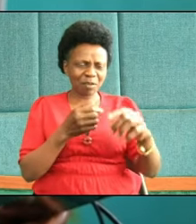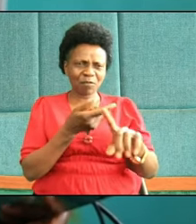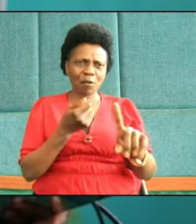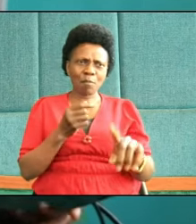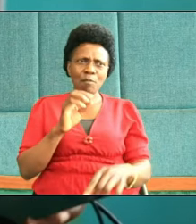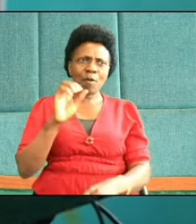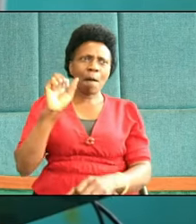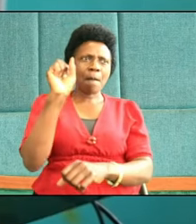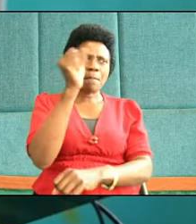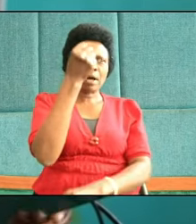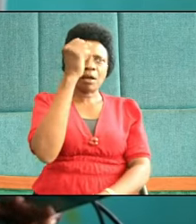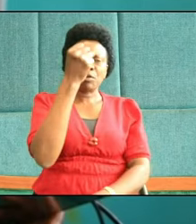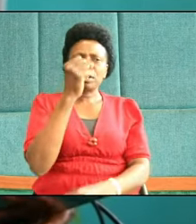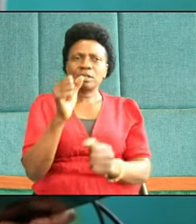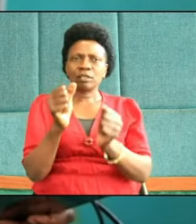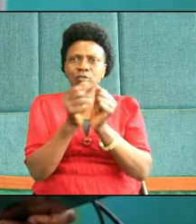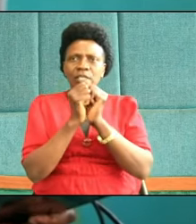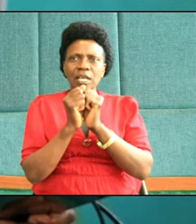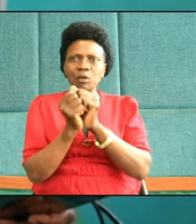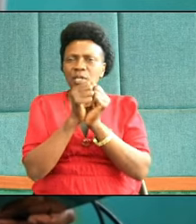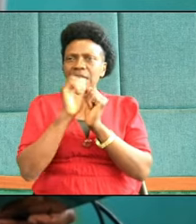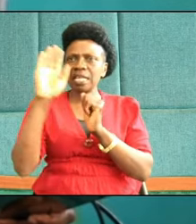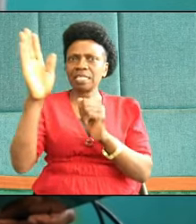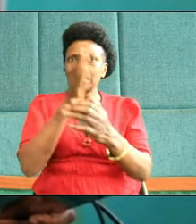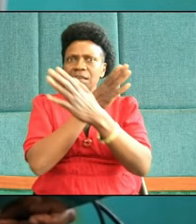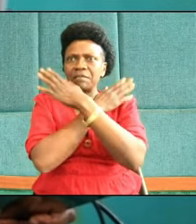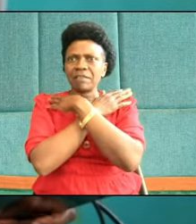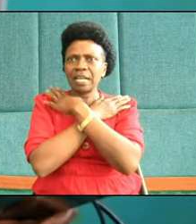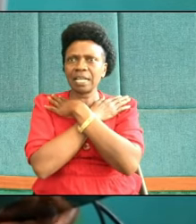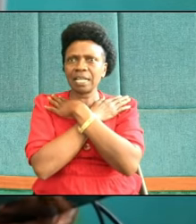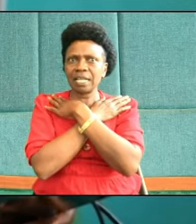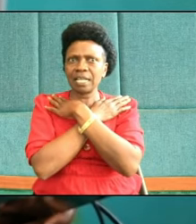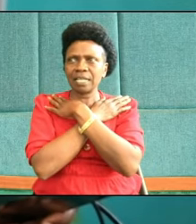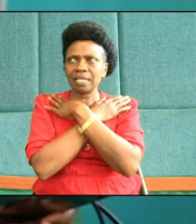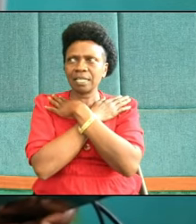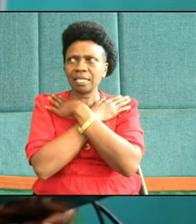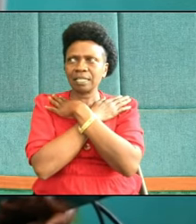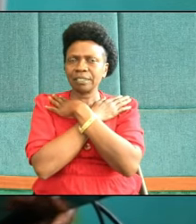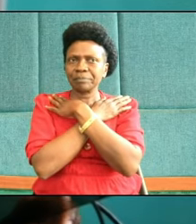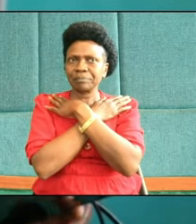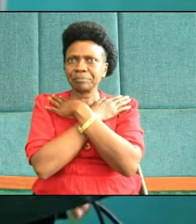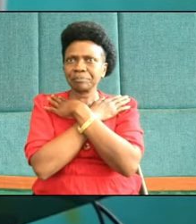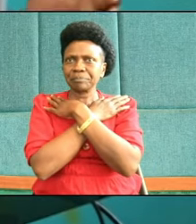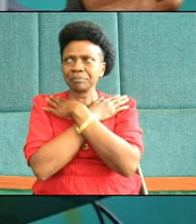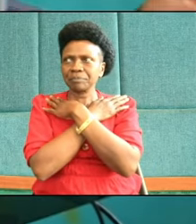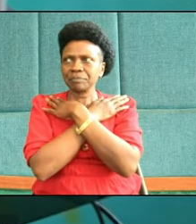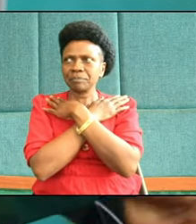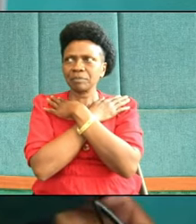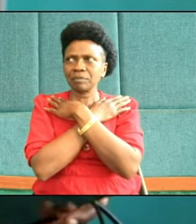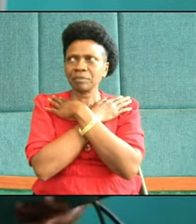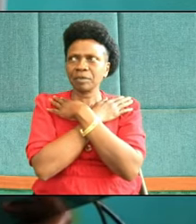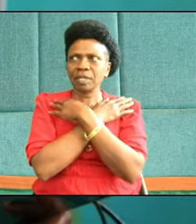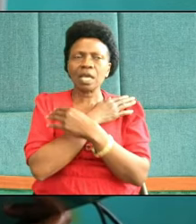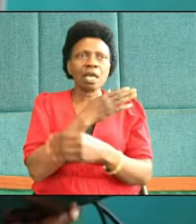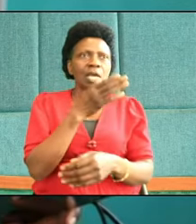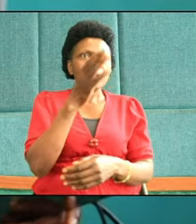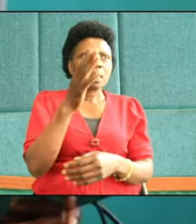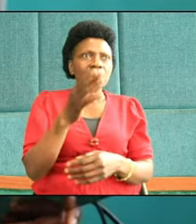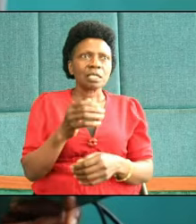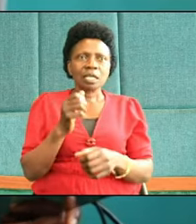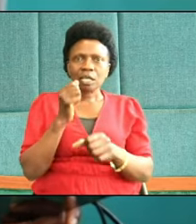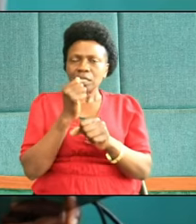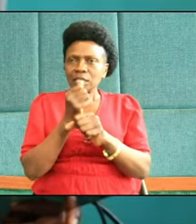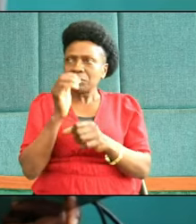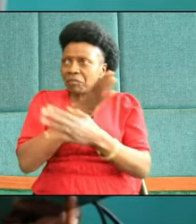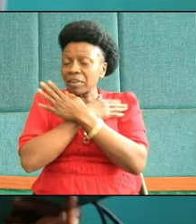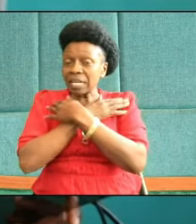together with my friend Watson. That's where we are actually working. He's working by the lake side, Lake Malawi.